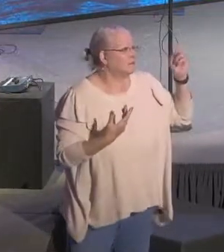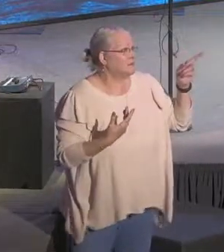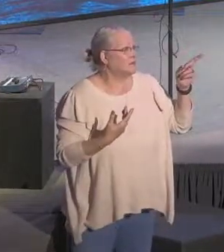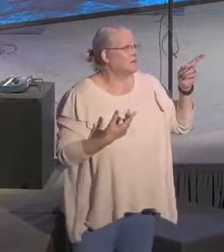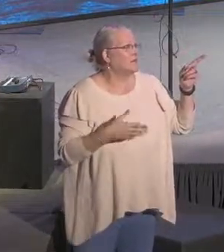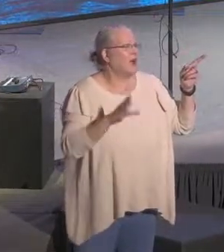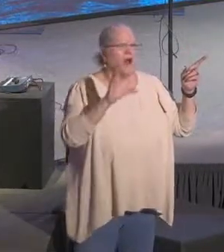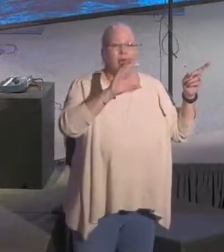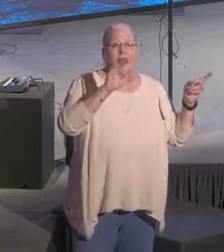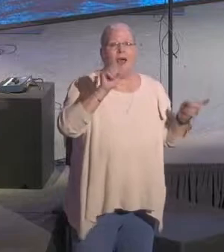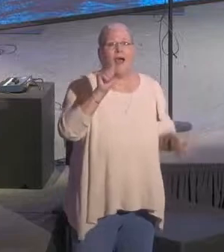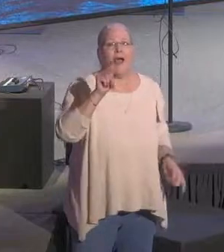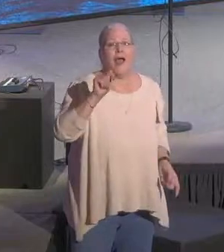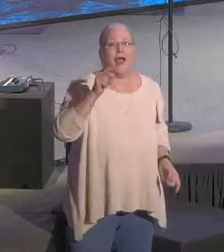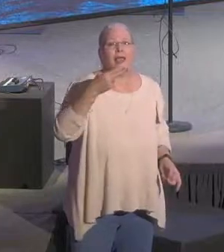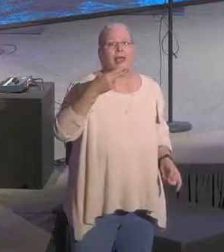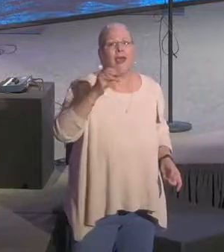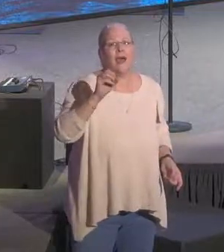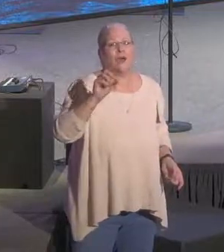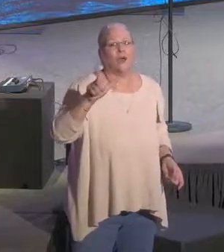here. Say it.